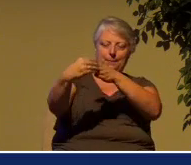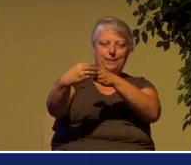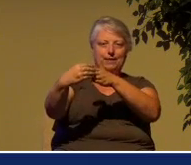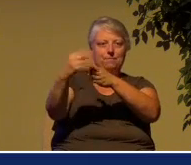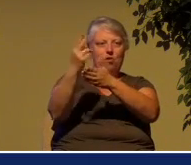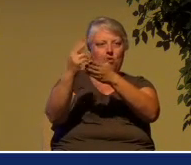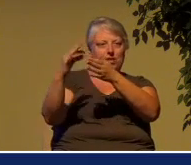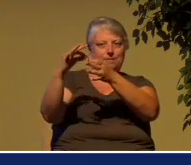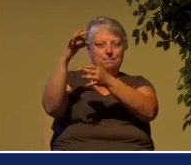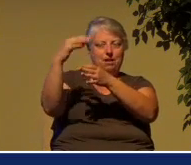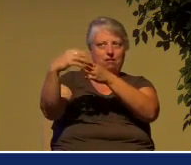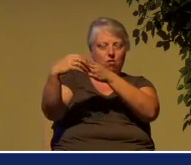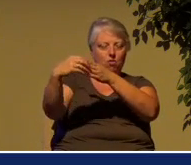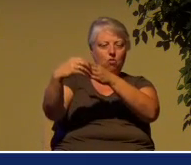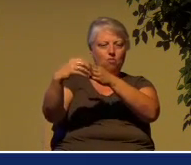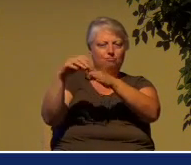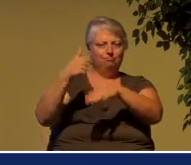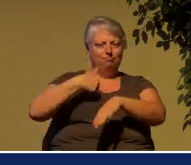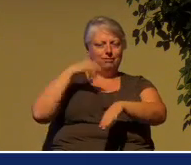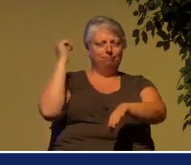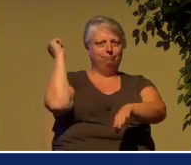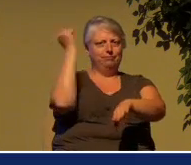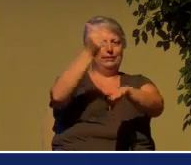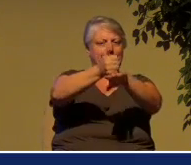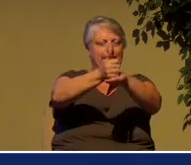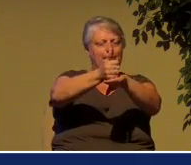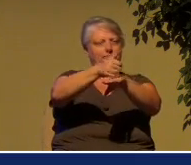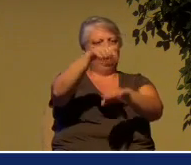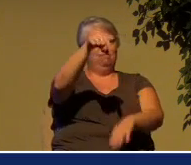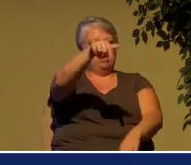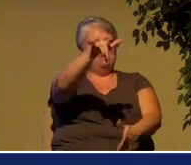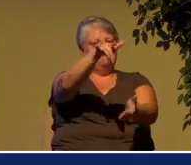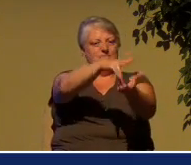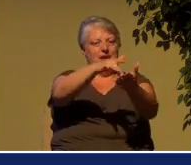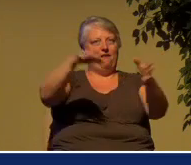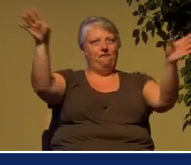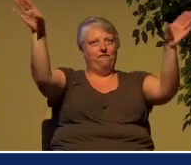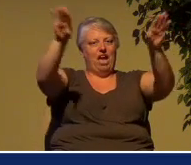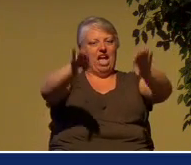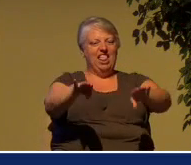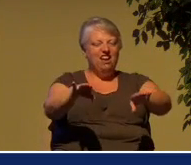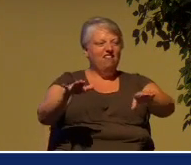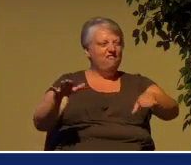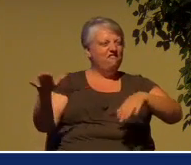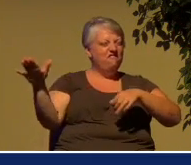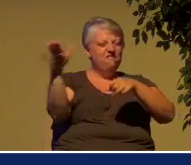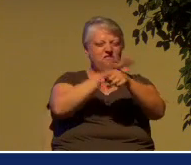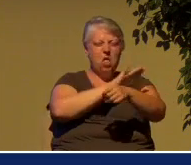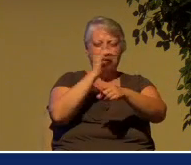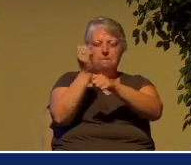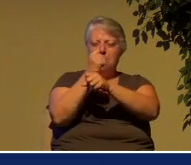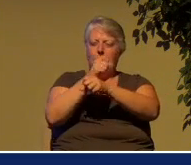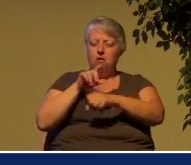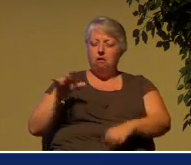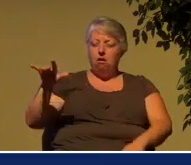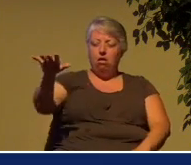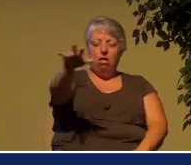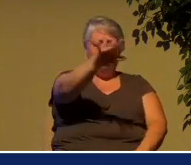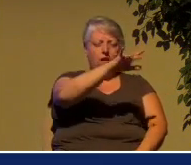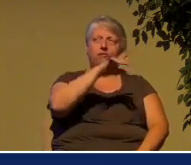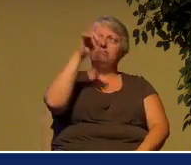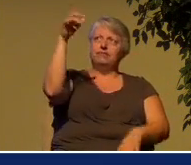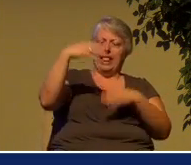and set me in the middle of a valley. It was full of bones. He led me back and forth among them,